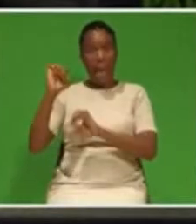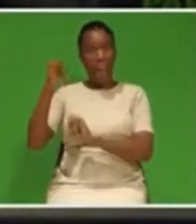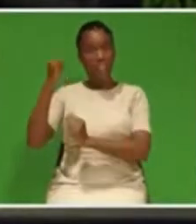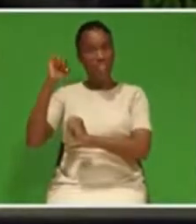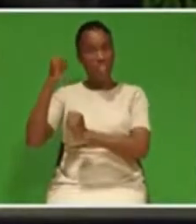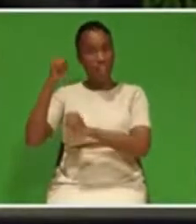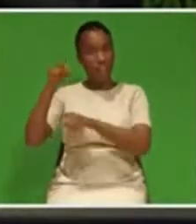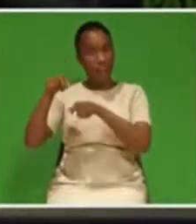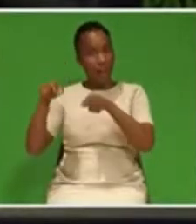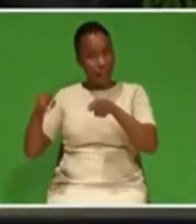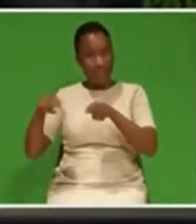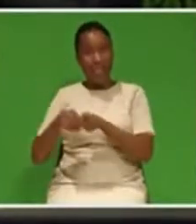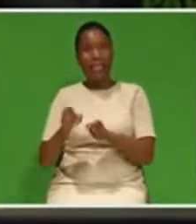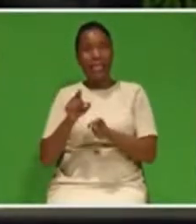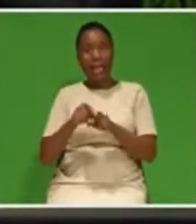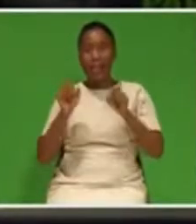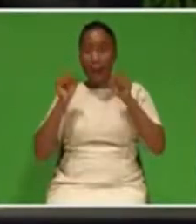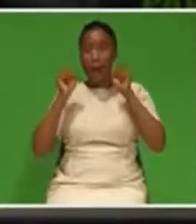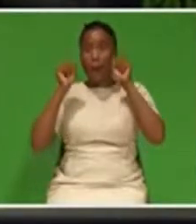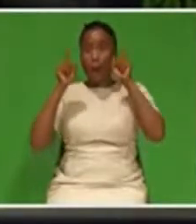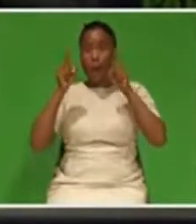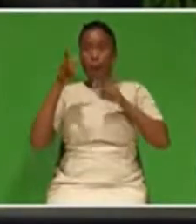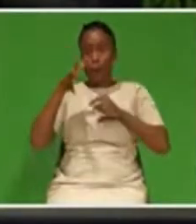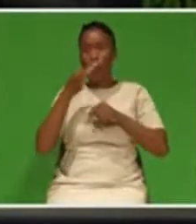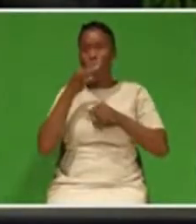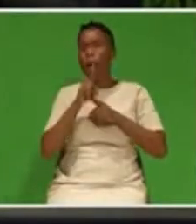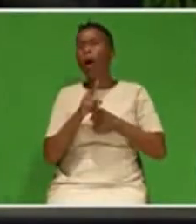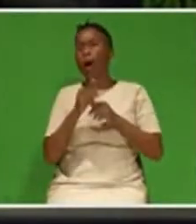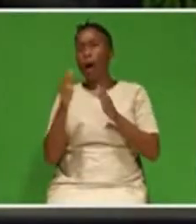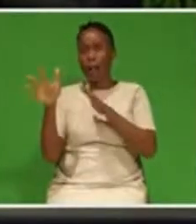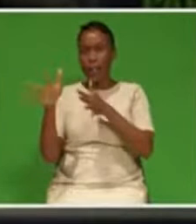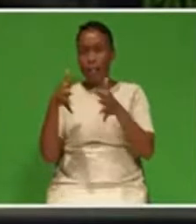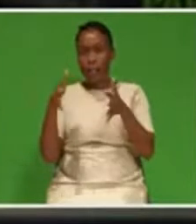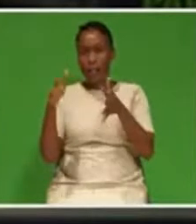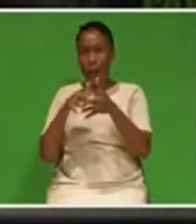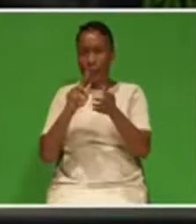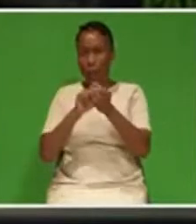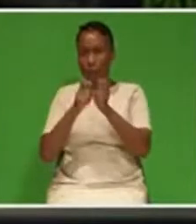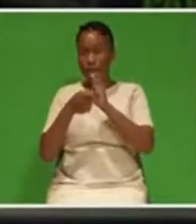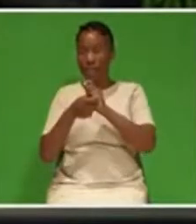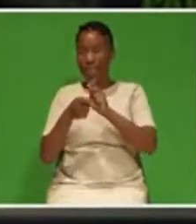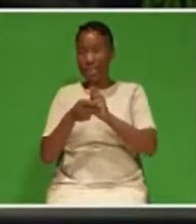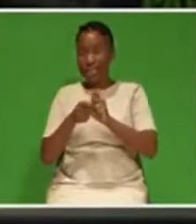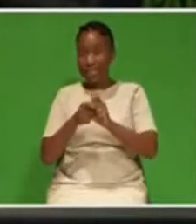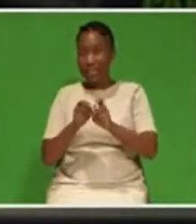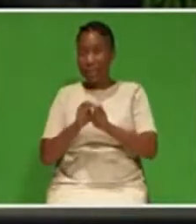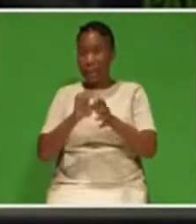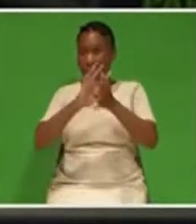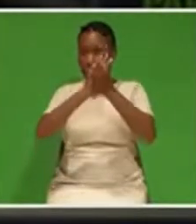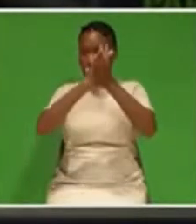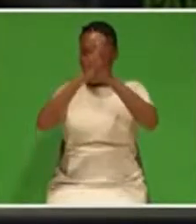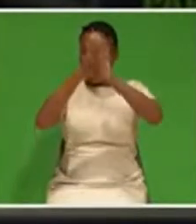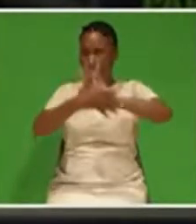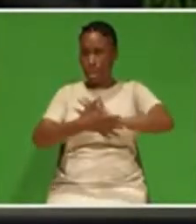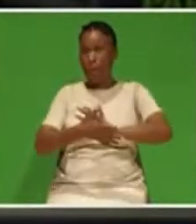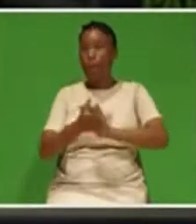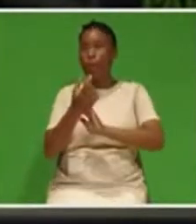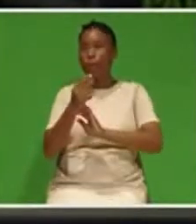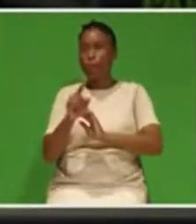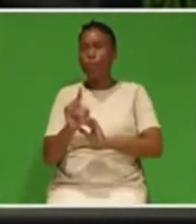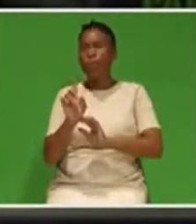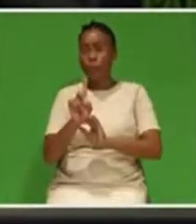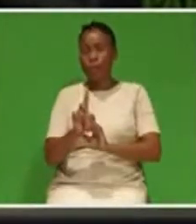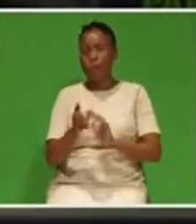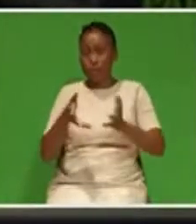aware of what climate change ravages are doing to the topography of our